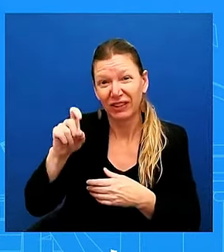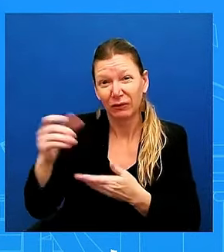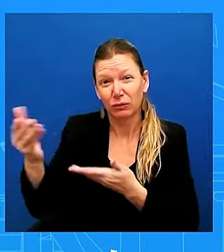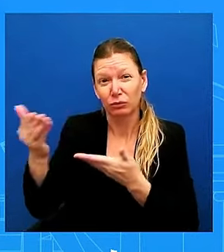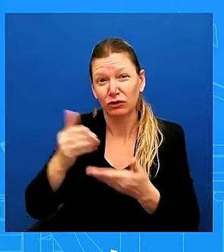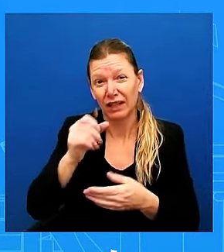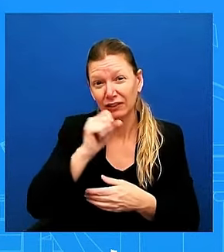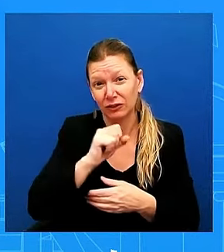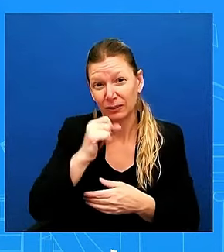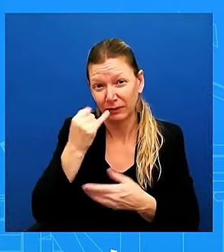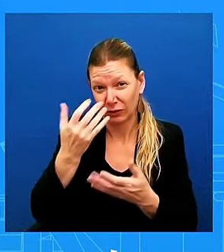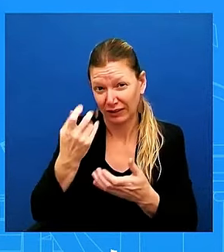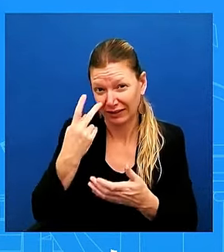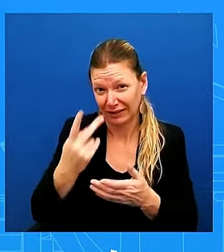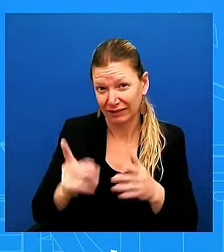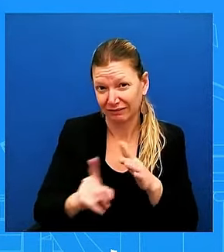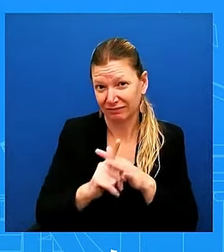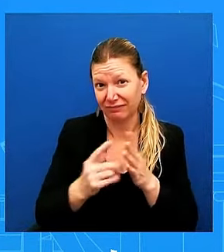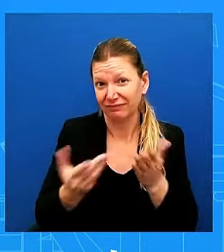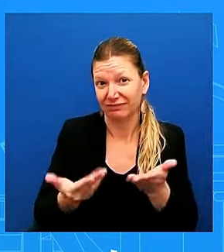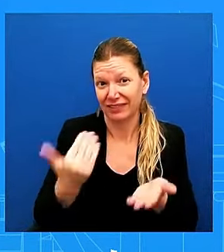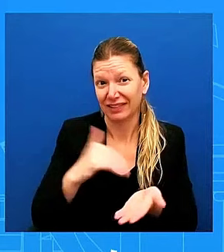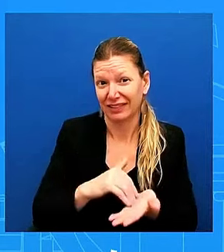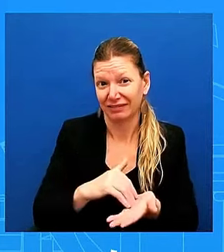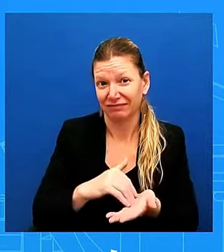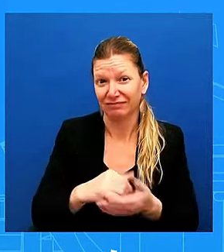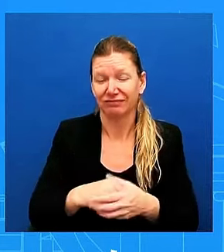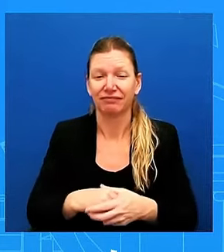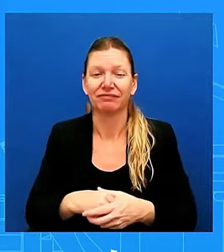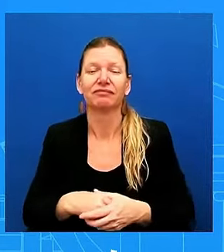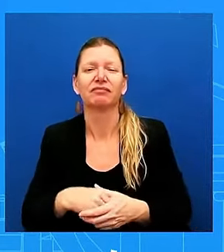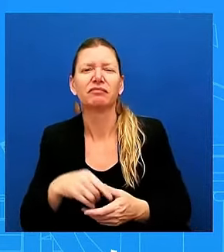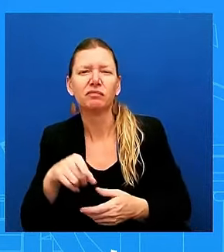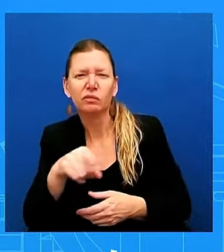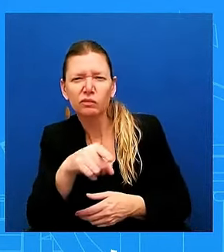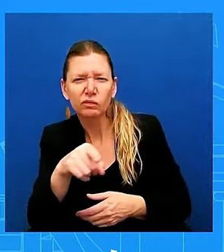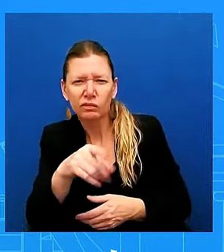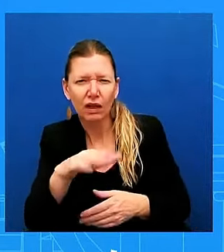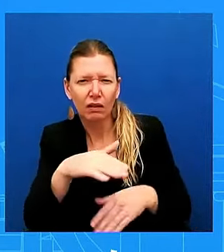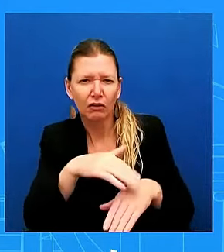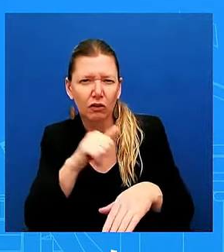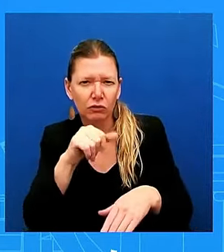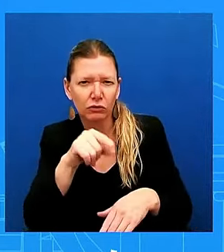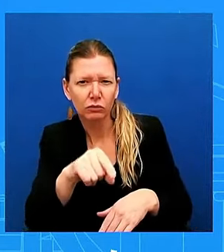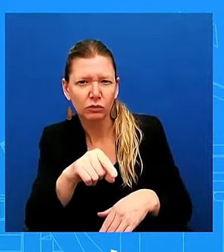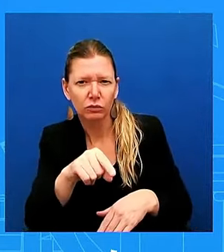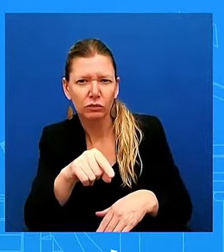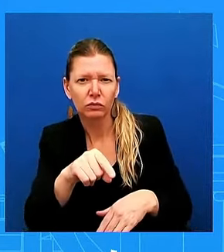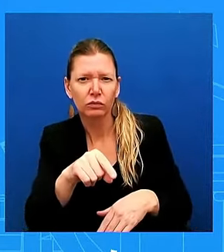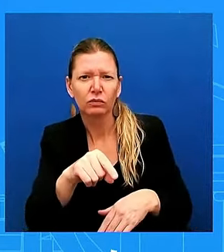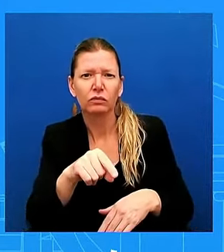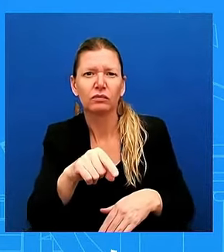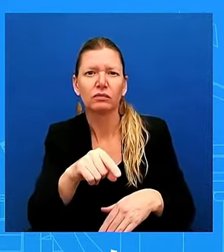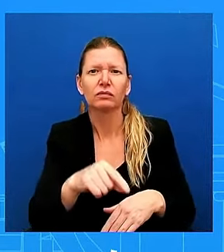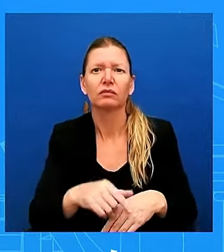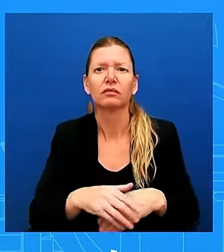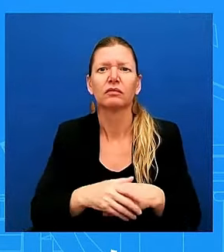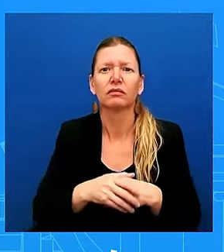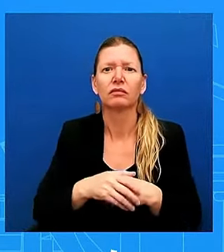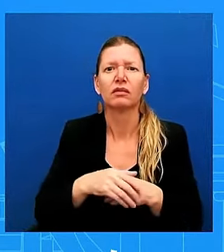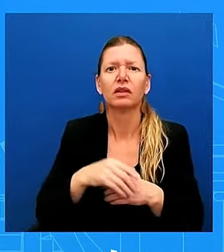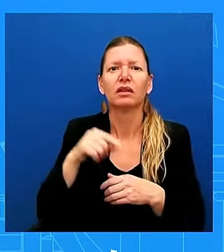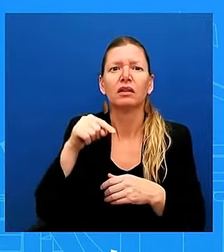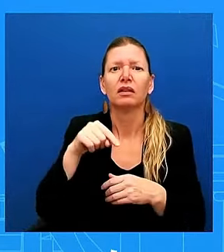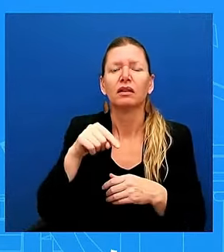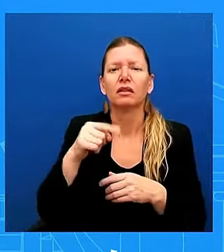on you. Go ahead. Thank you. Um, I want to go back to, uh, Asians and the TPS, but first, you know, it was, it's another week of misery in